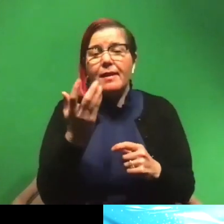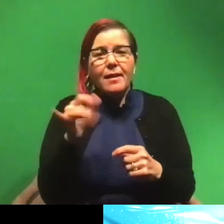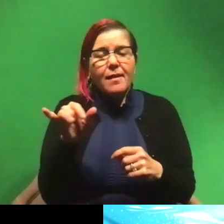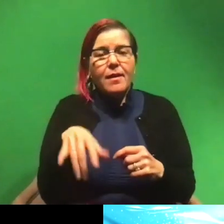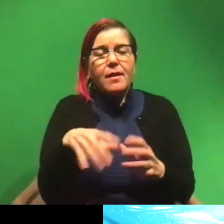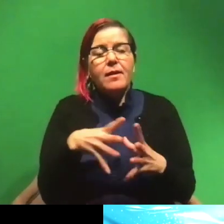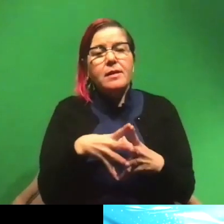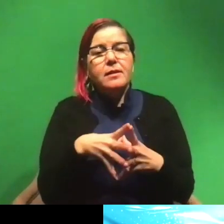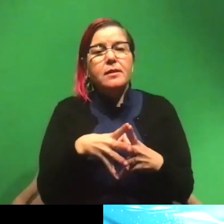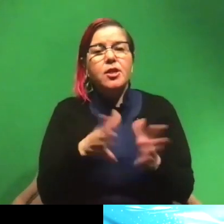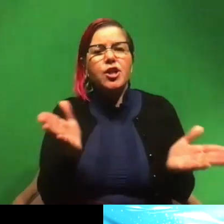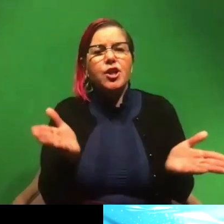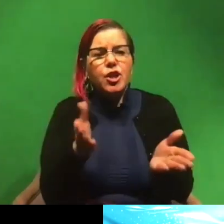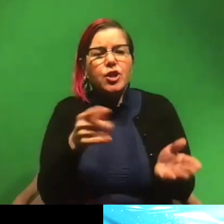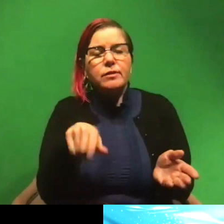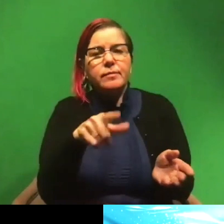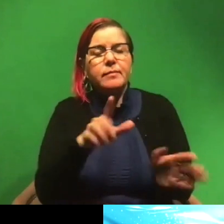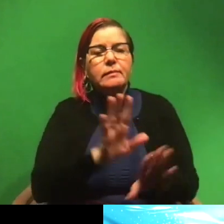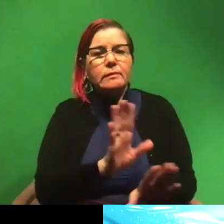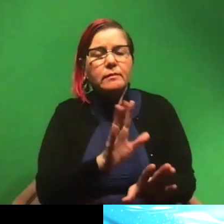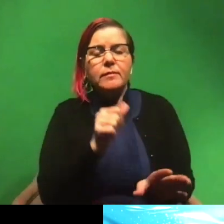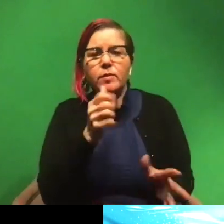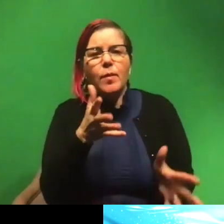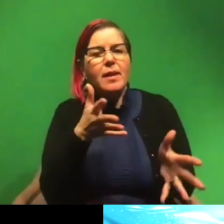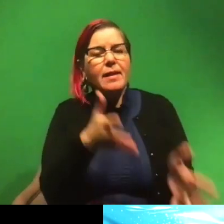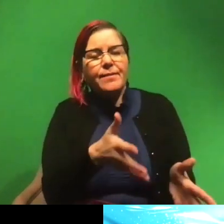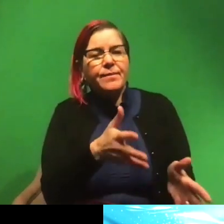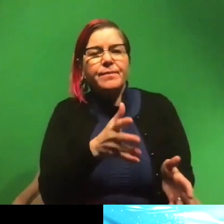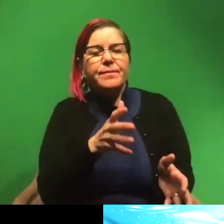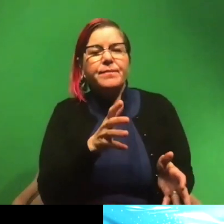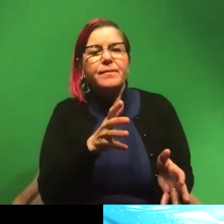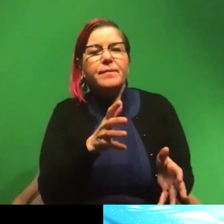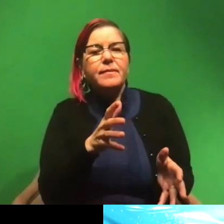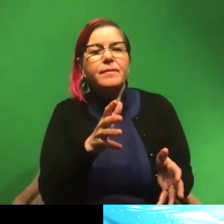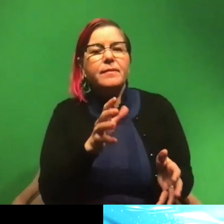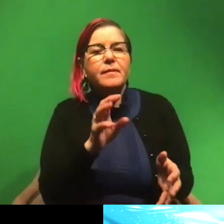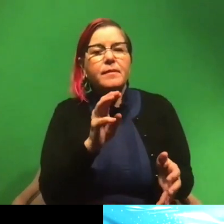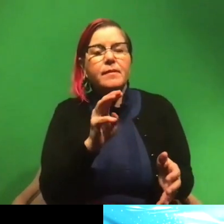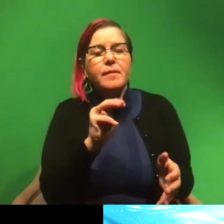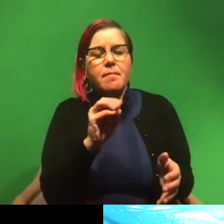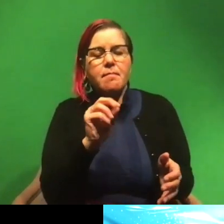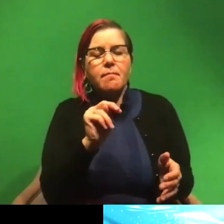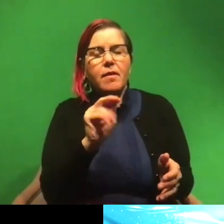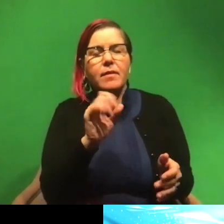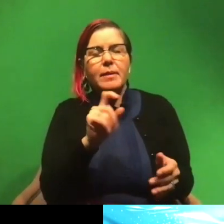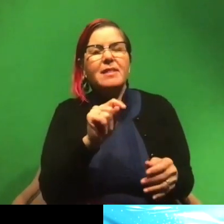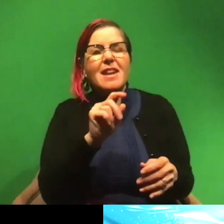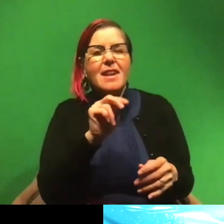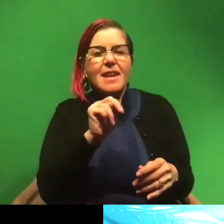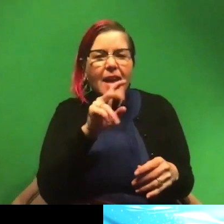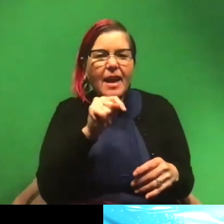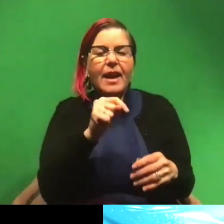um, encouraging them not to leave their monofilament or nets or anything